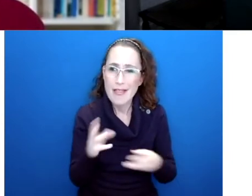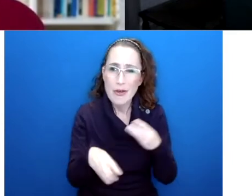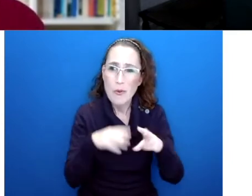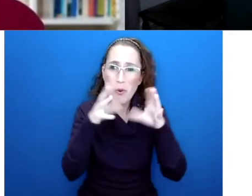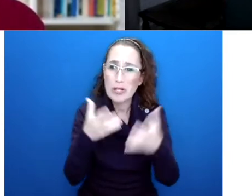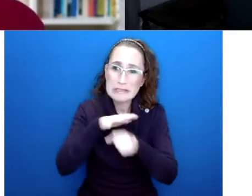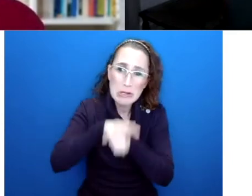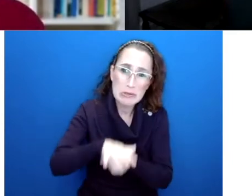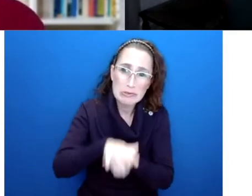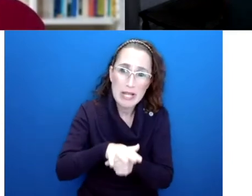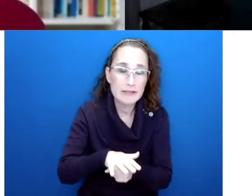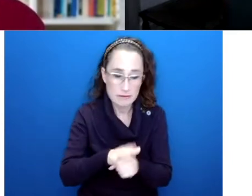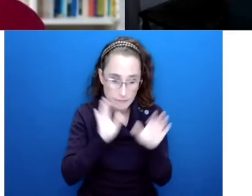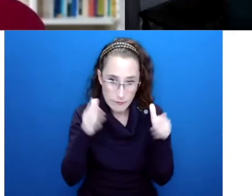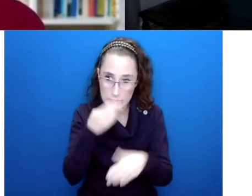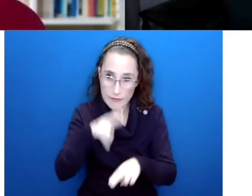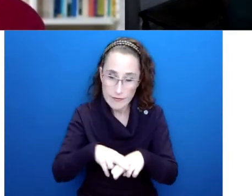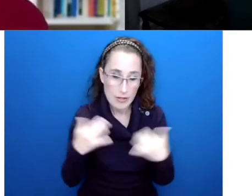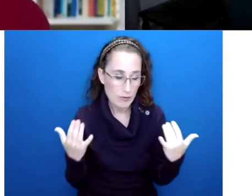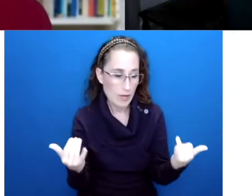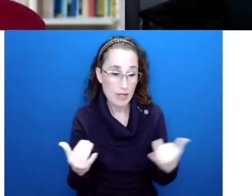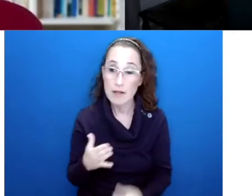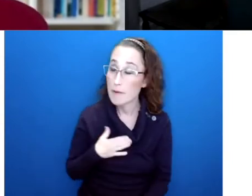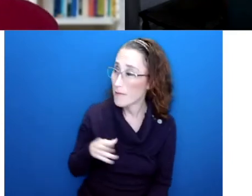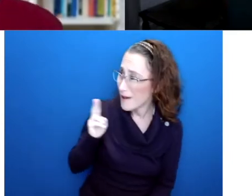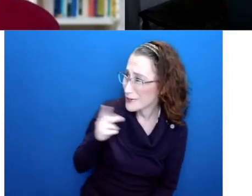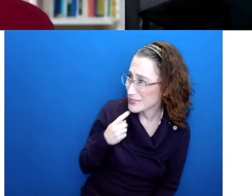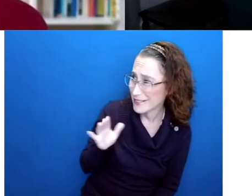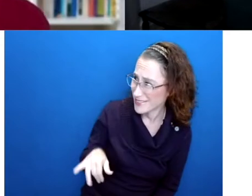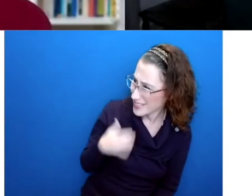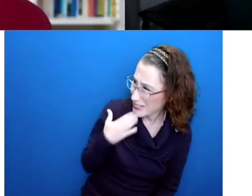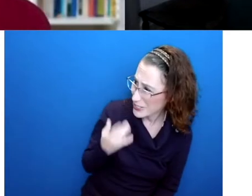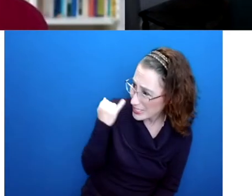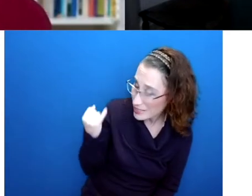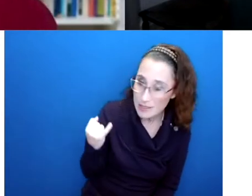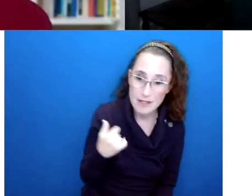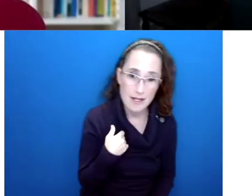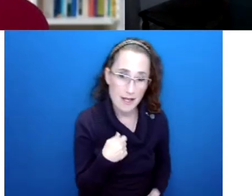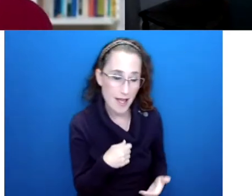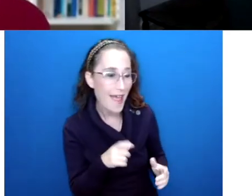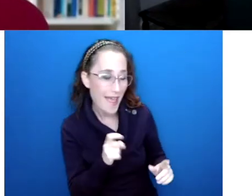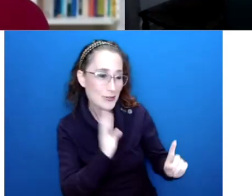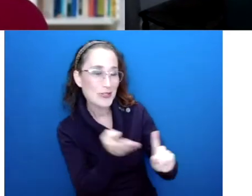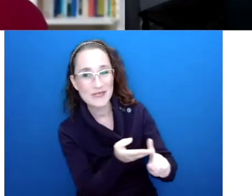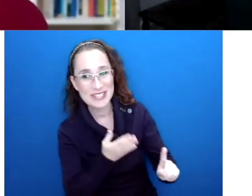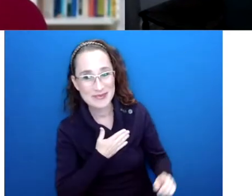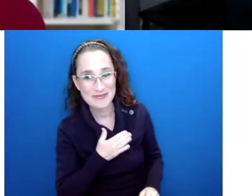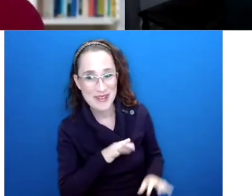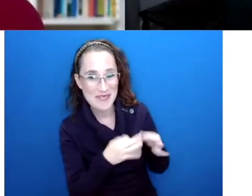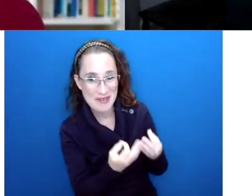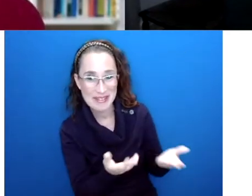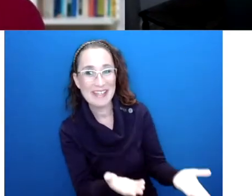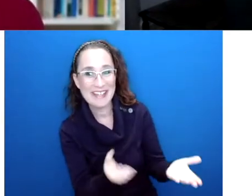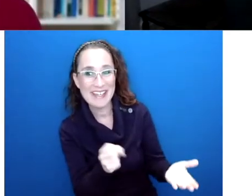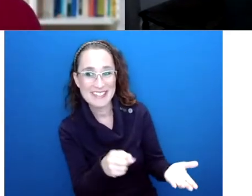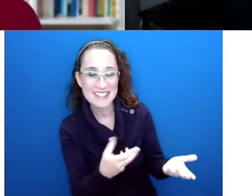uncle, in fact, asked me that when I said I was writing this book, he said, really, is this a good idea? And I had to write a note back to convince him. So I'd say first things first,